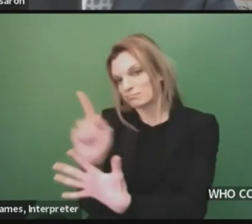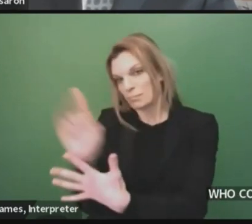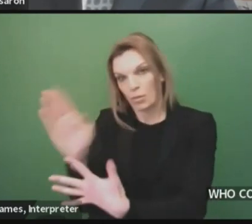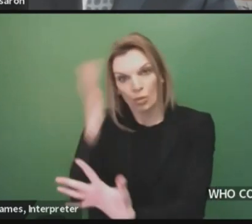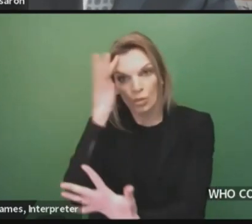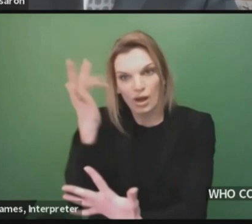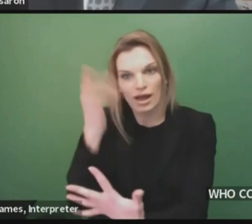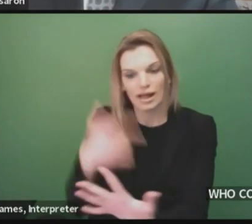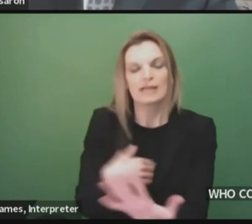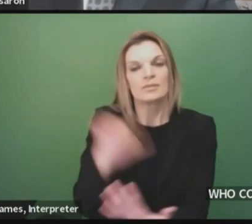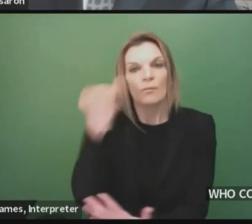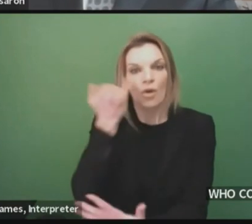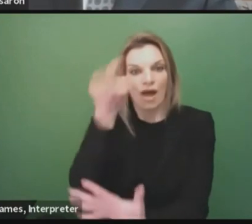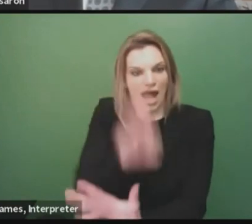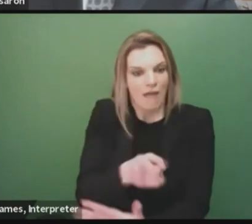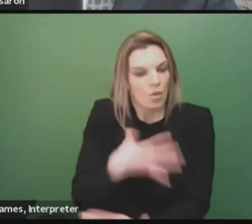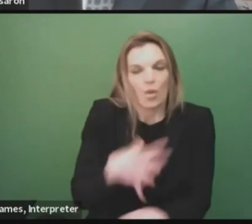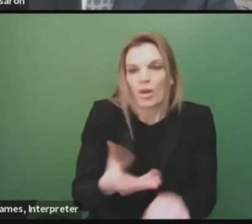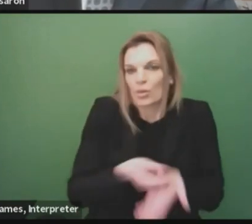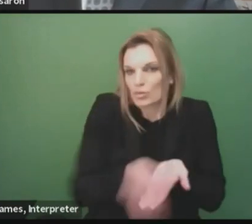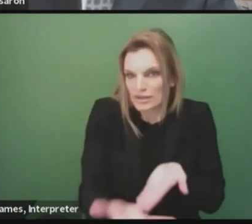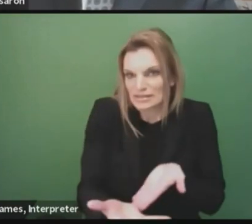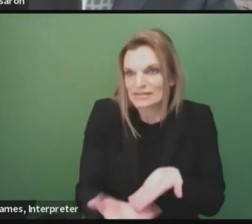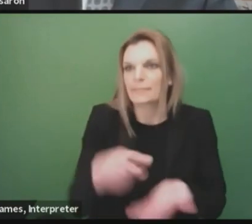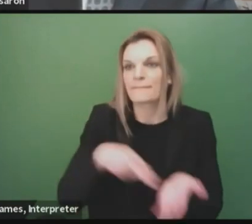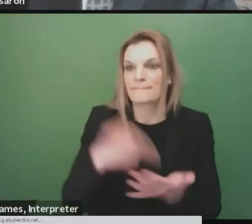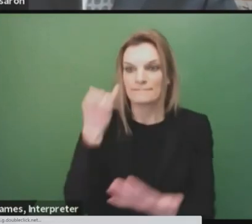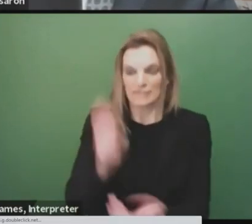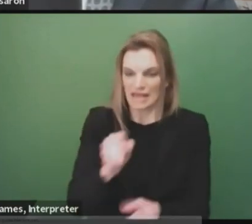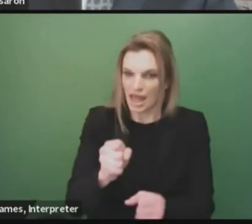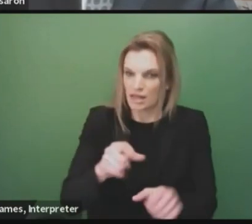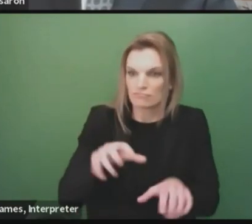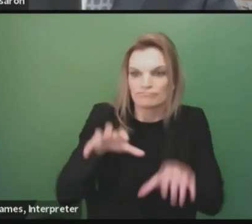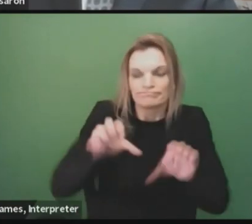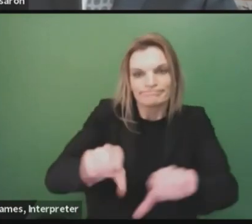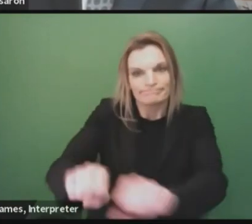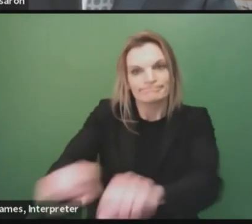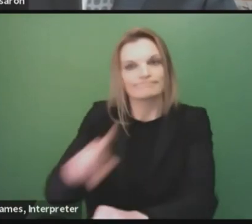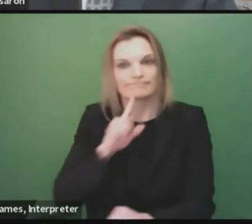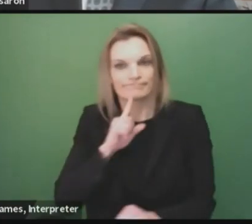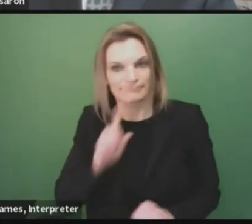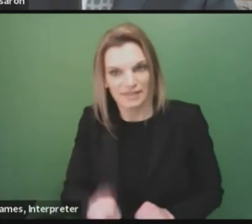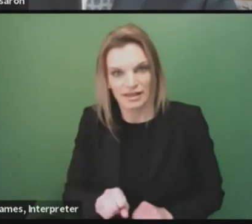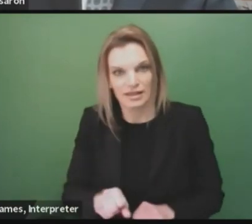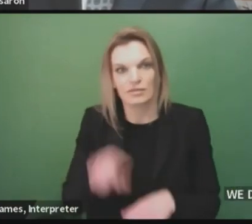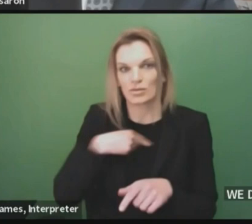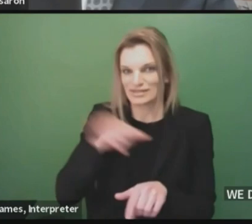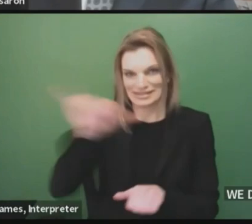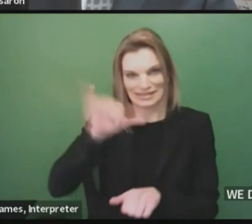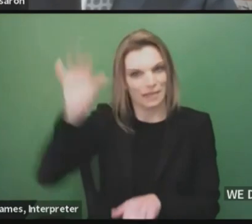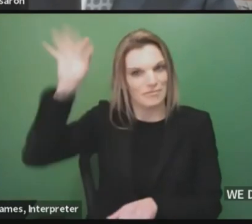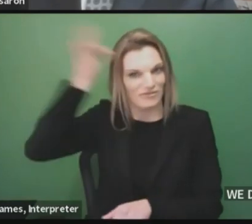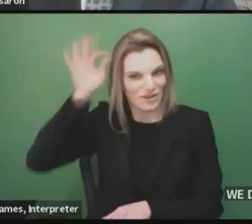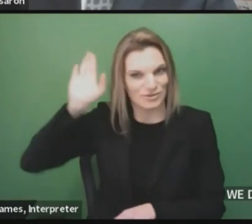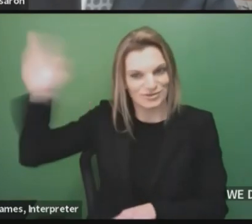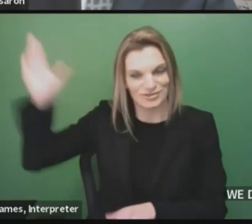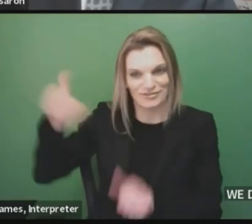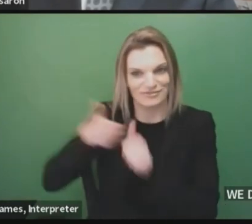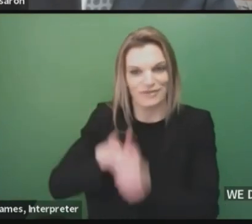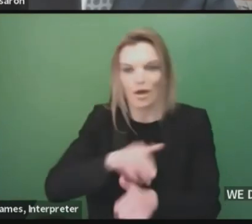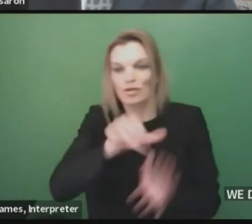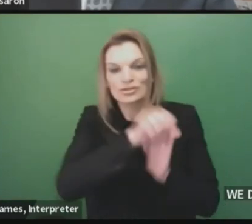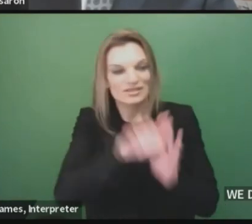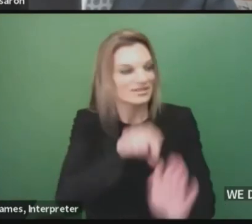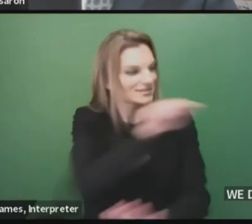it is the right one because we want to make sure we don't waste a single vaccine. So moving to 65, you've seen other states follow our lead and the